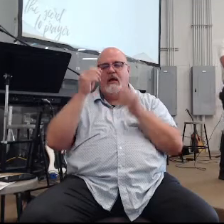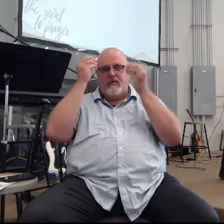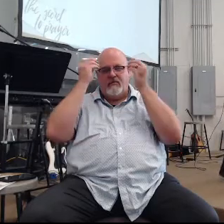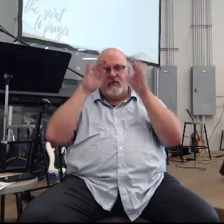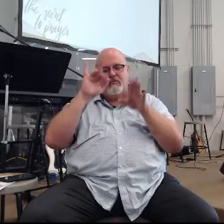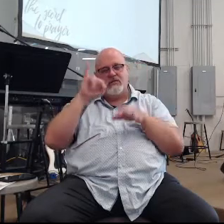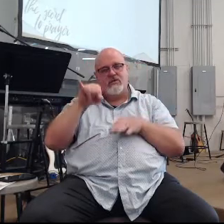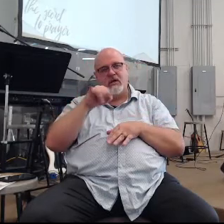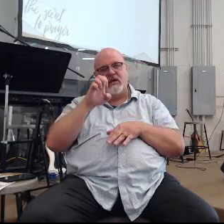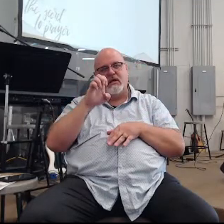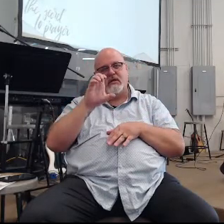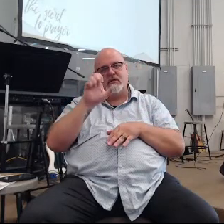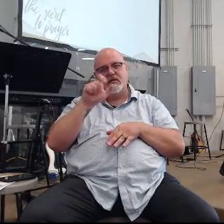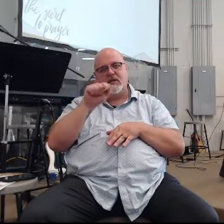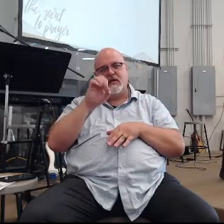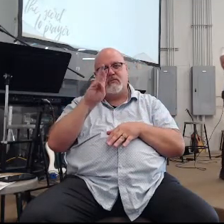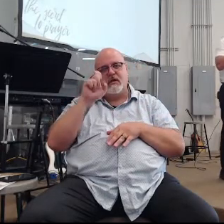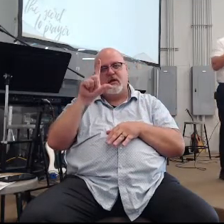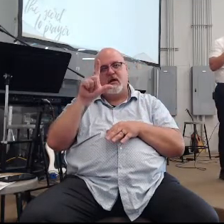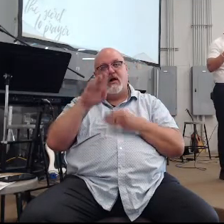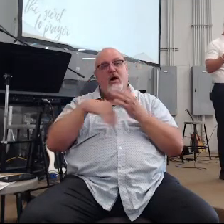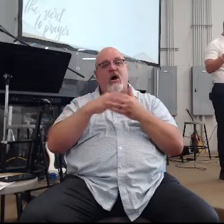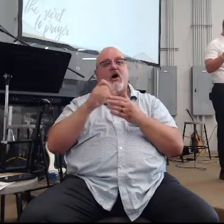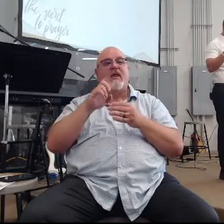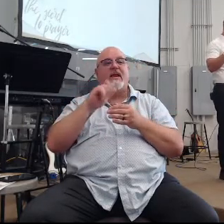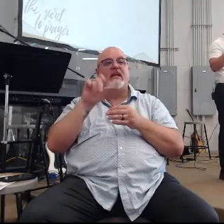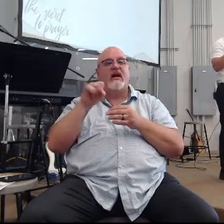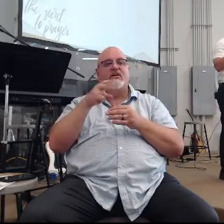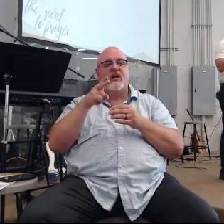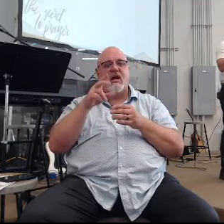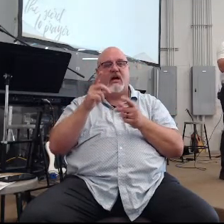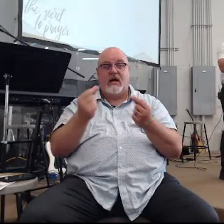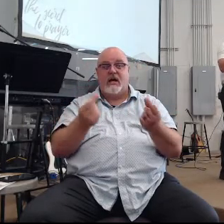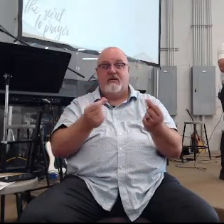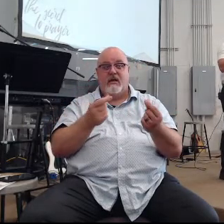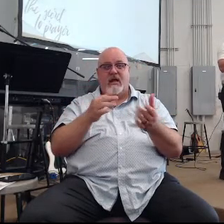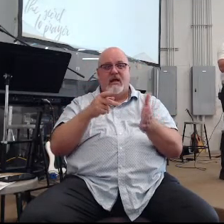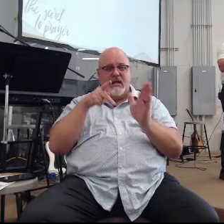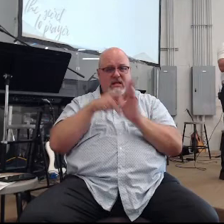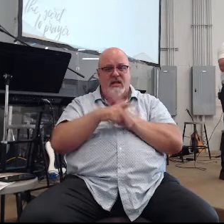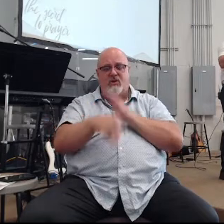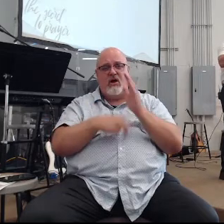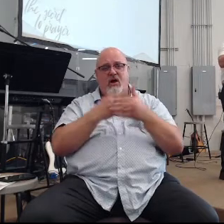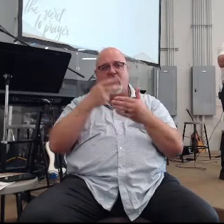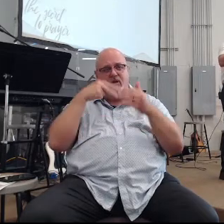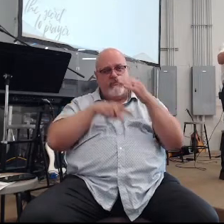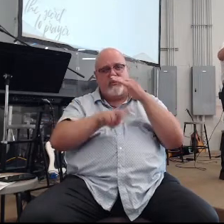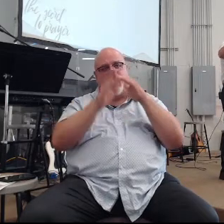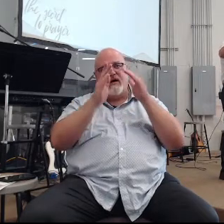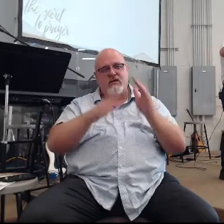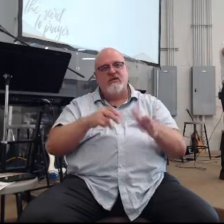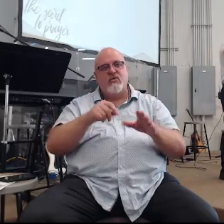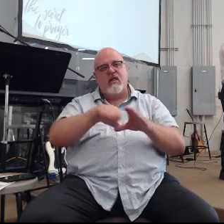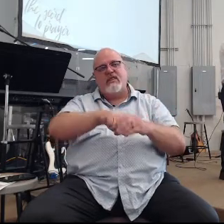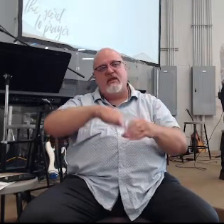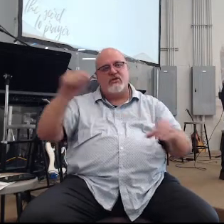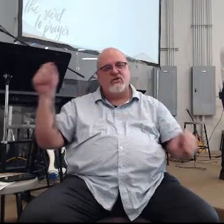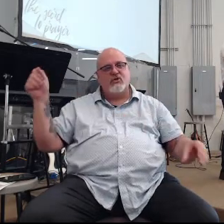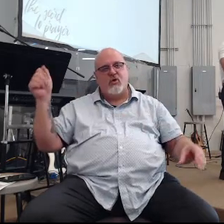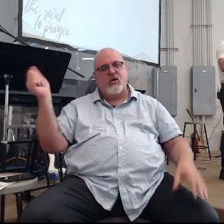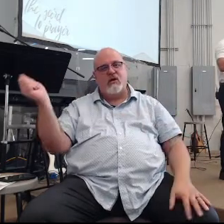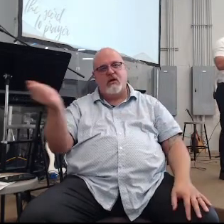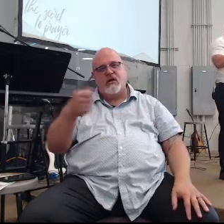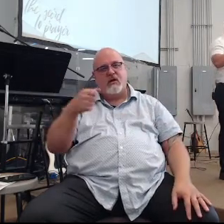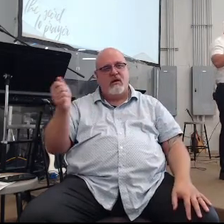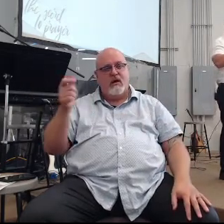Jezebel so that was his wife all that Elijah had done and how he had killed all the prophets of the sword and she was by the way a huge fan